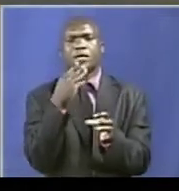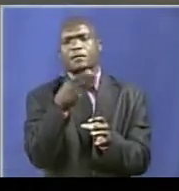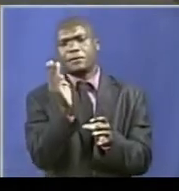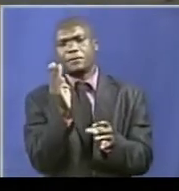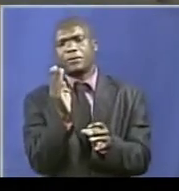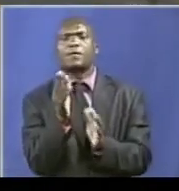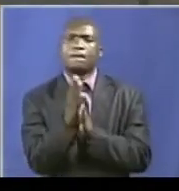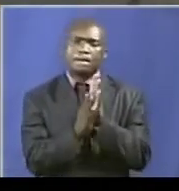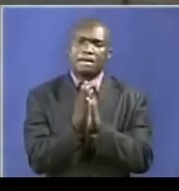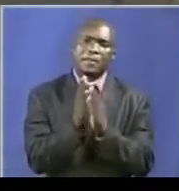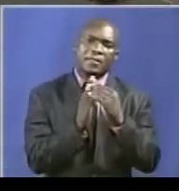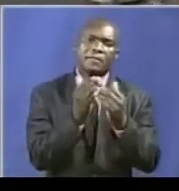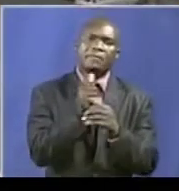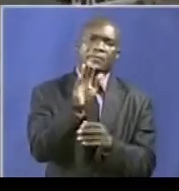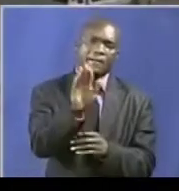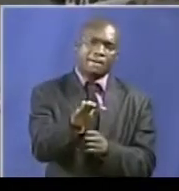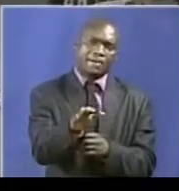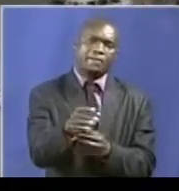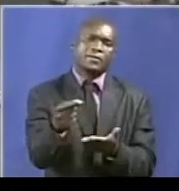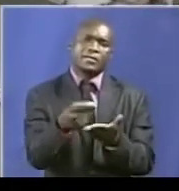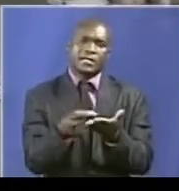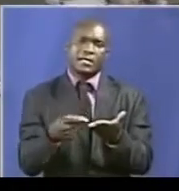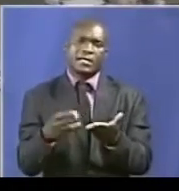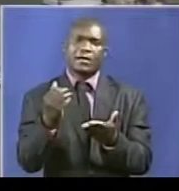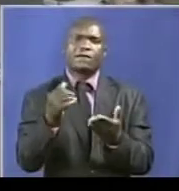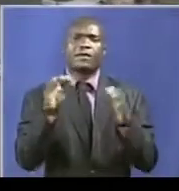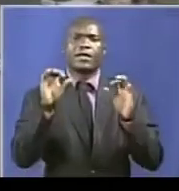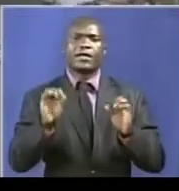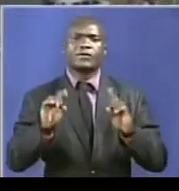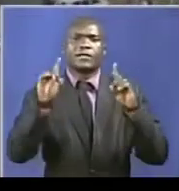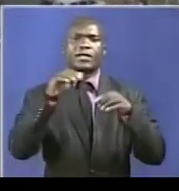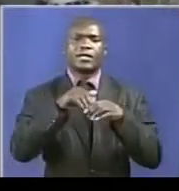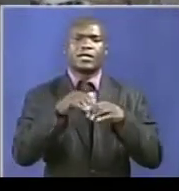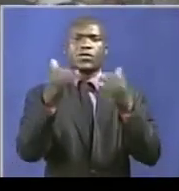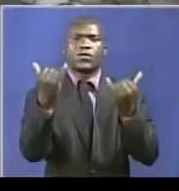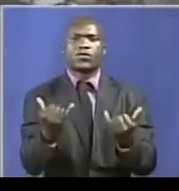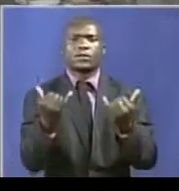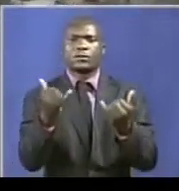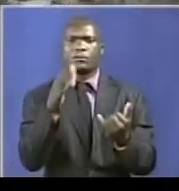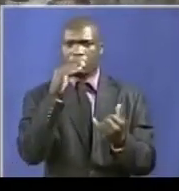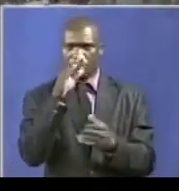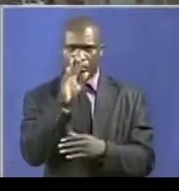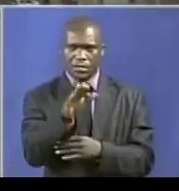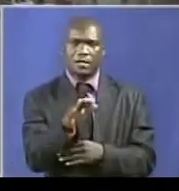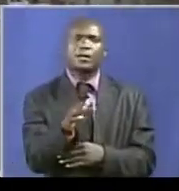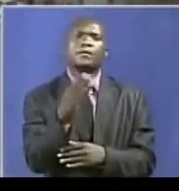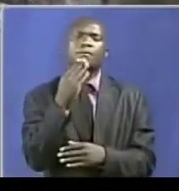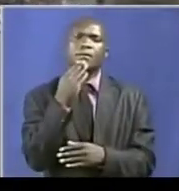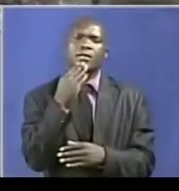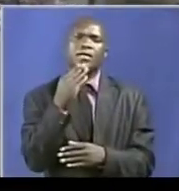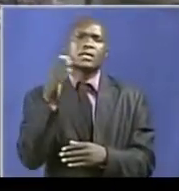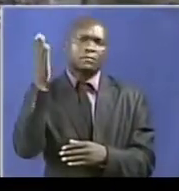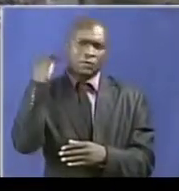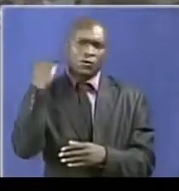confidence in their leadership. Secretary for education in the youth league comrade Elizabeth Masuku says the move was overdue